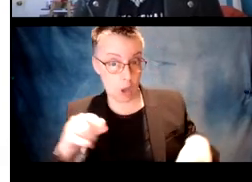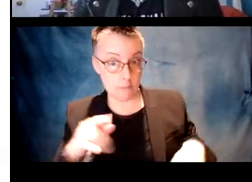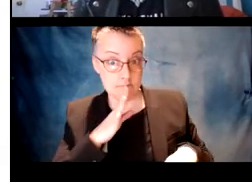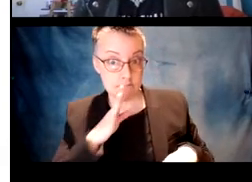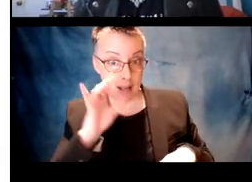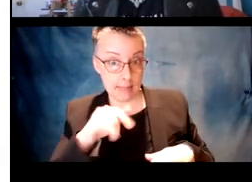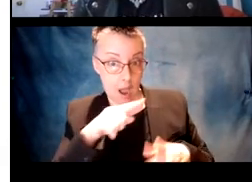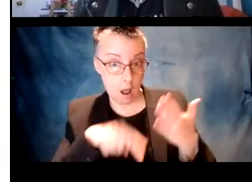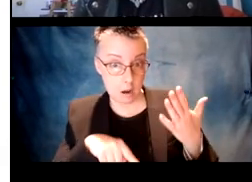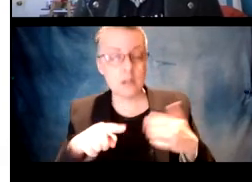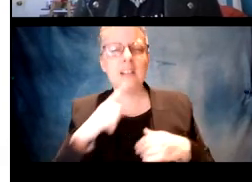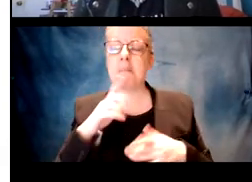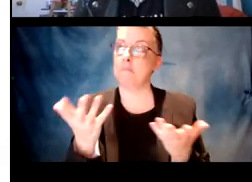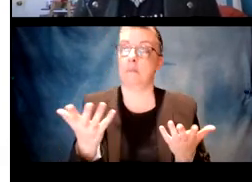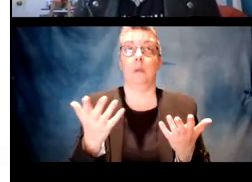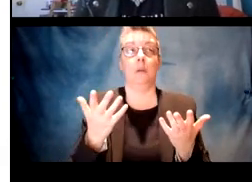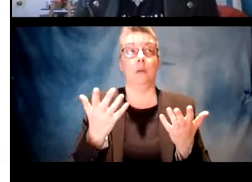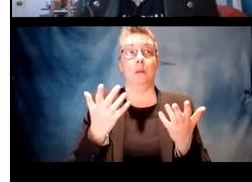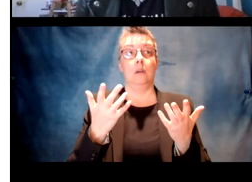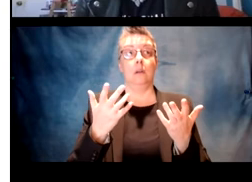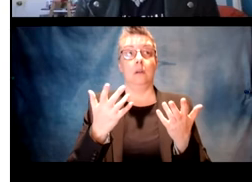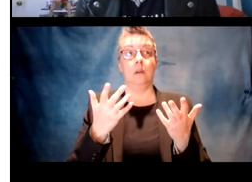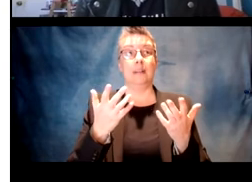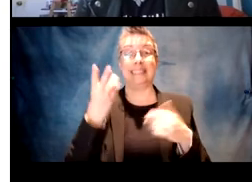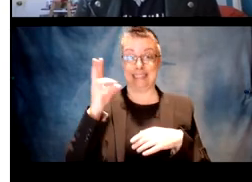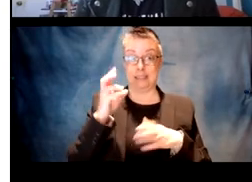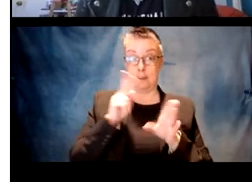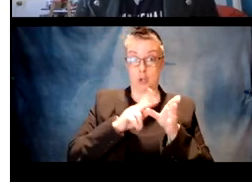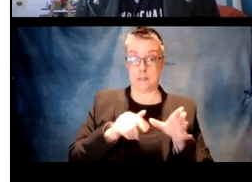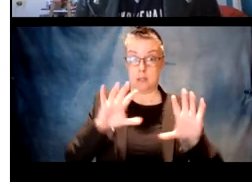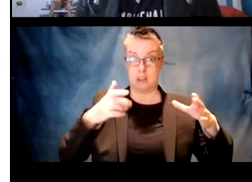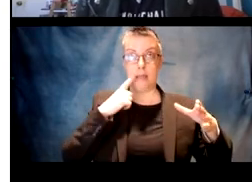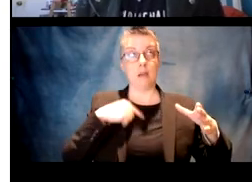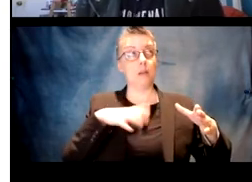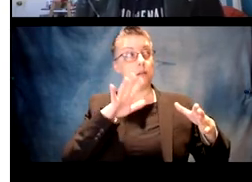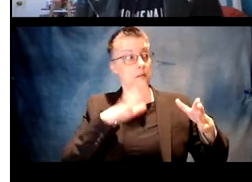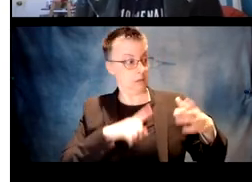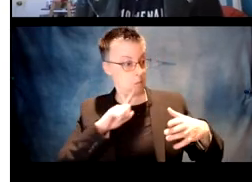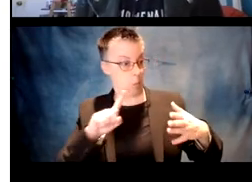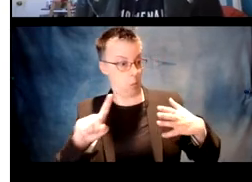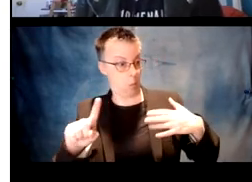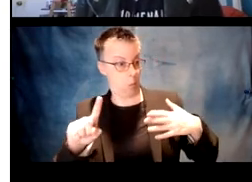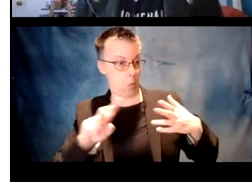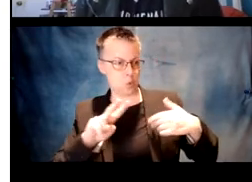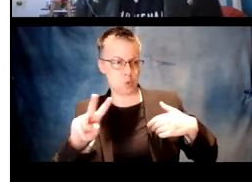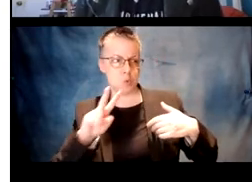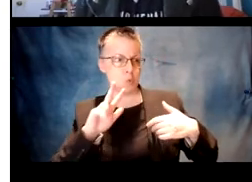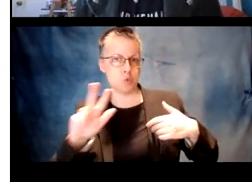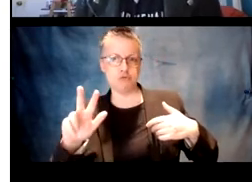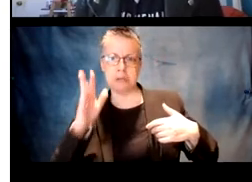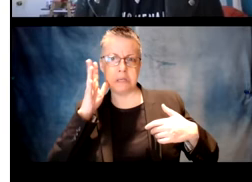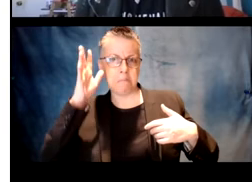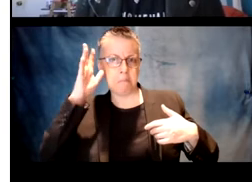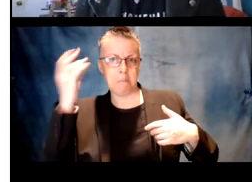just had a bunch of verb forms and asked parents if they've heard their children produce these. And in fact, with like the 16%